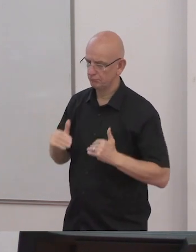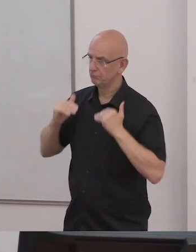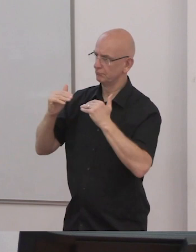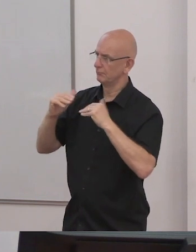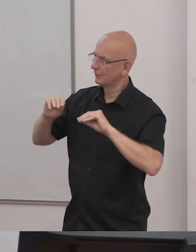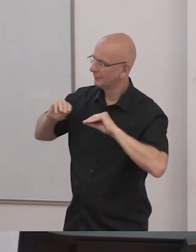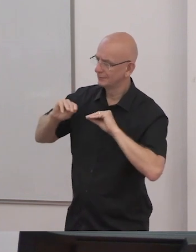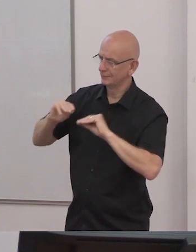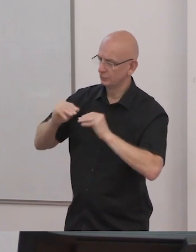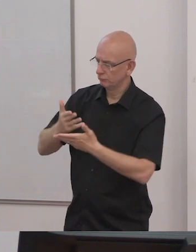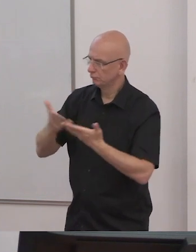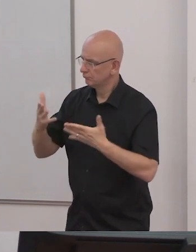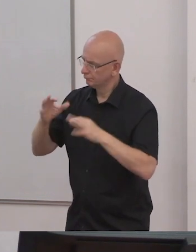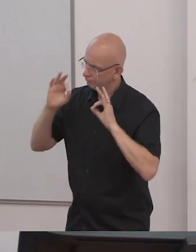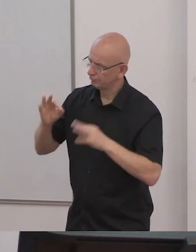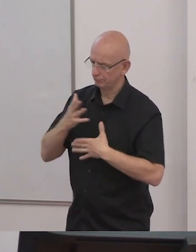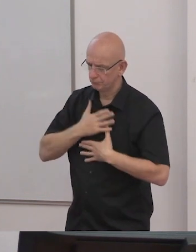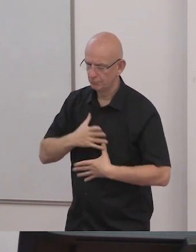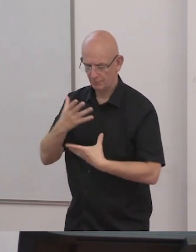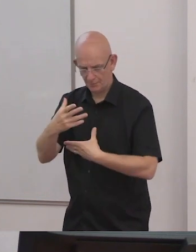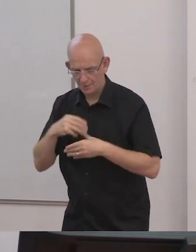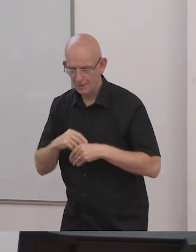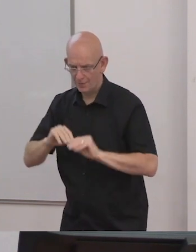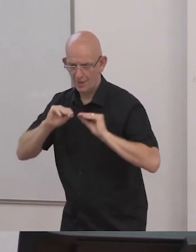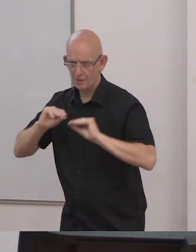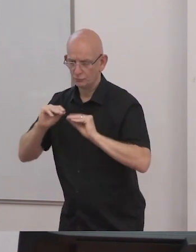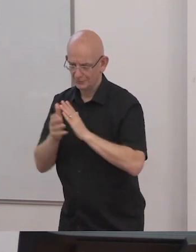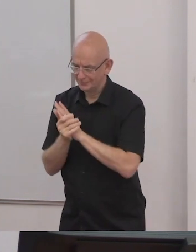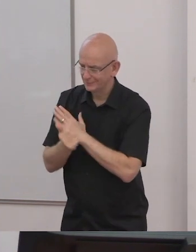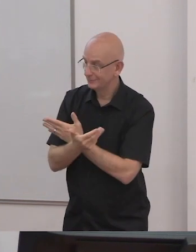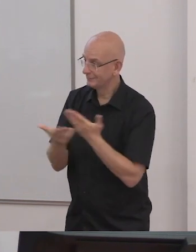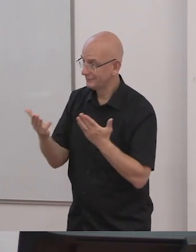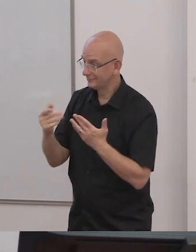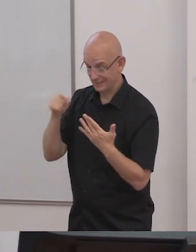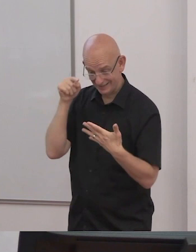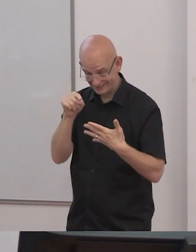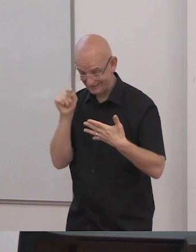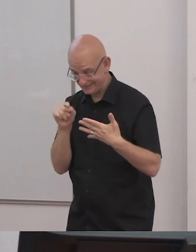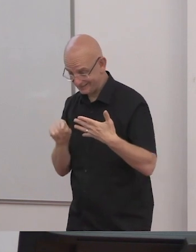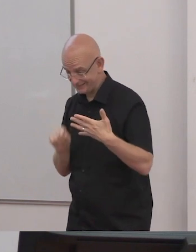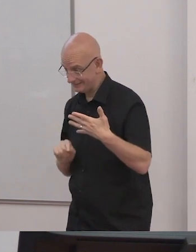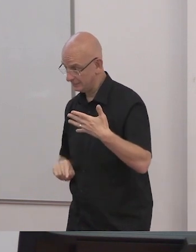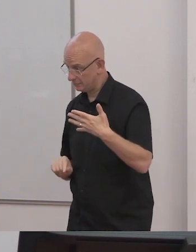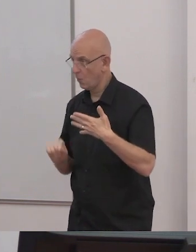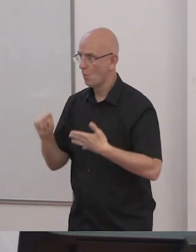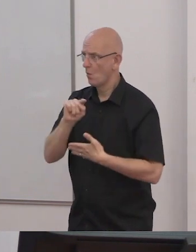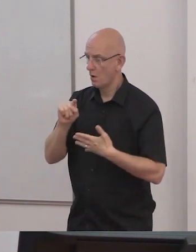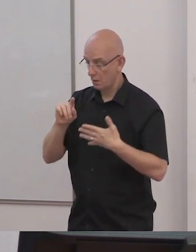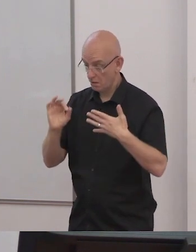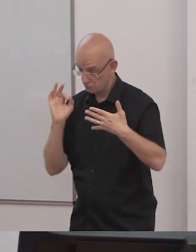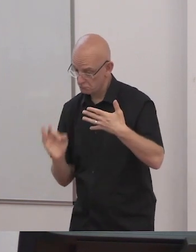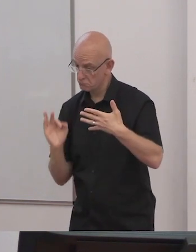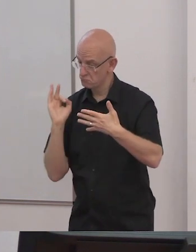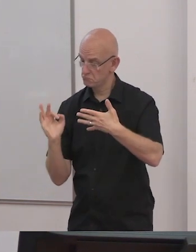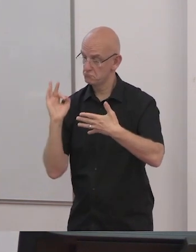and measures that need to be taken to ensure there can be what is required by